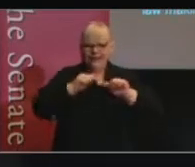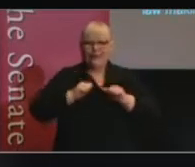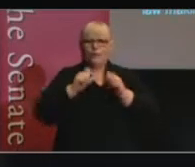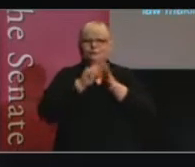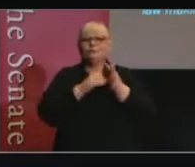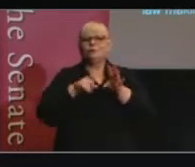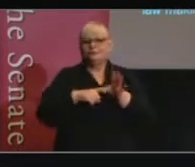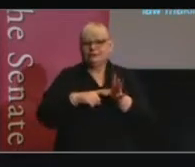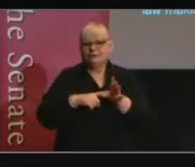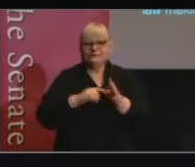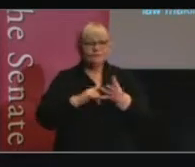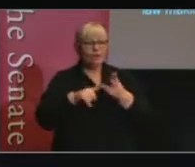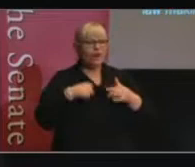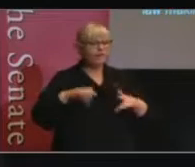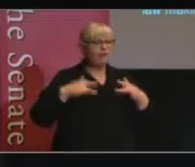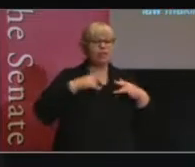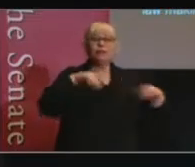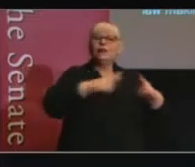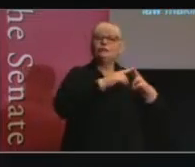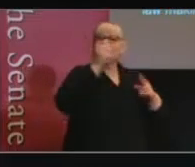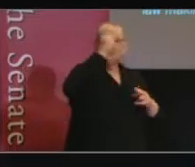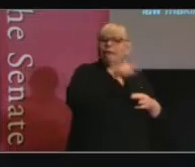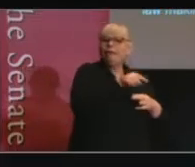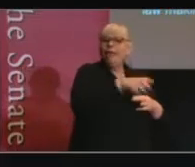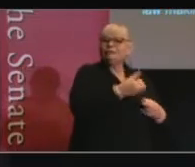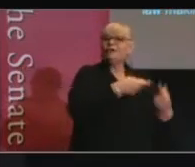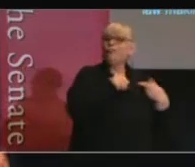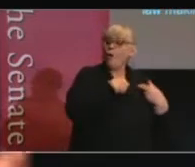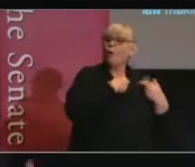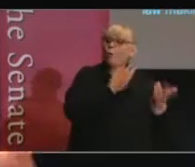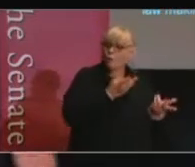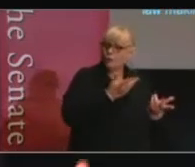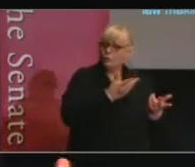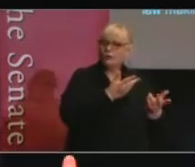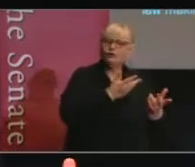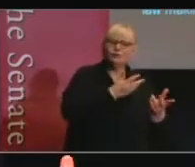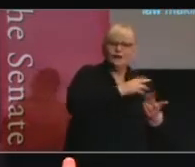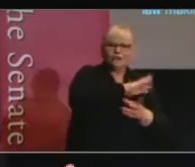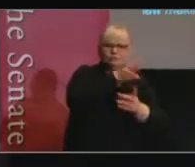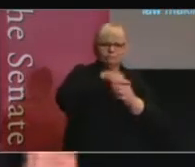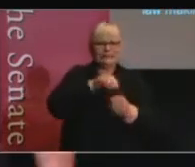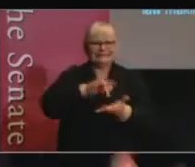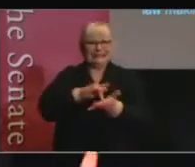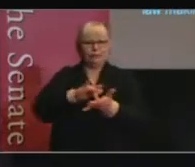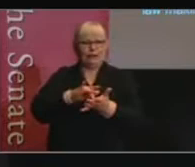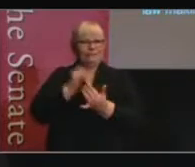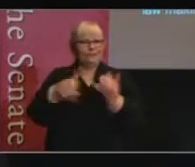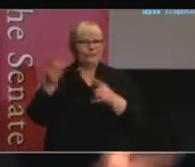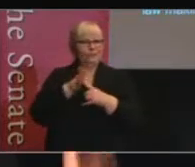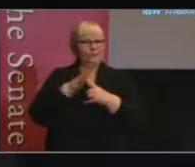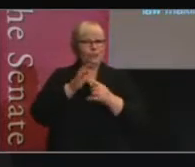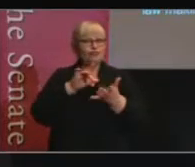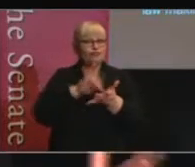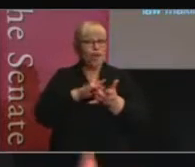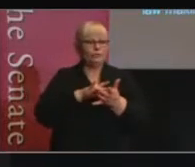there's a potential role there, in my view, for parliamentary committees playing a central role in reconnecting